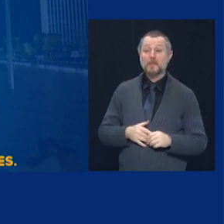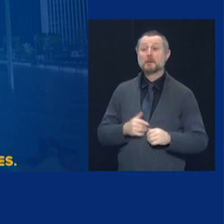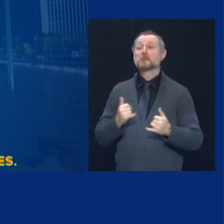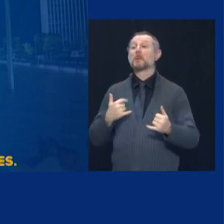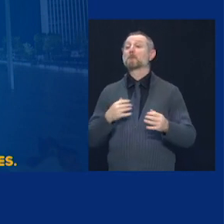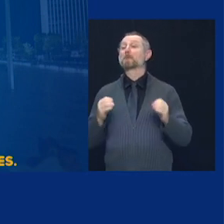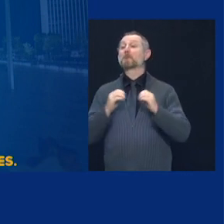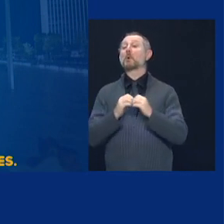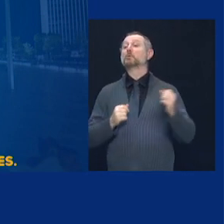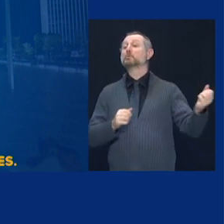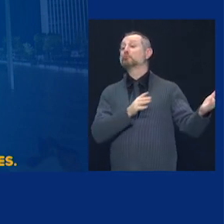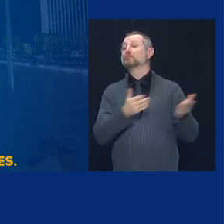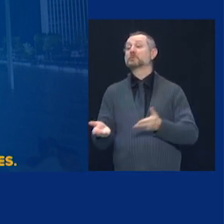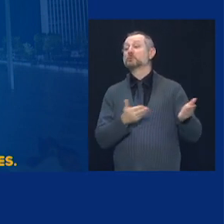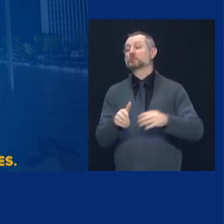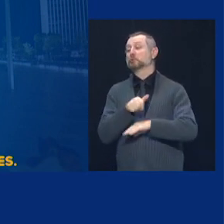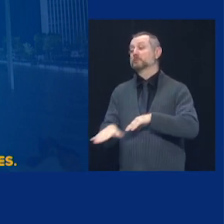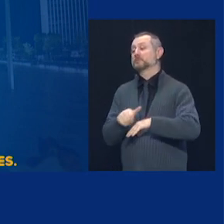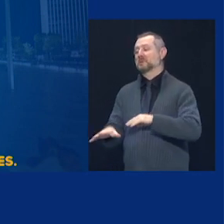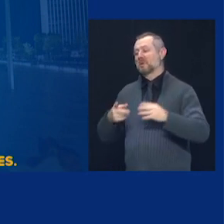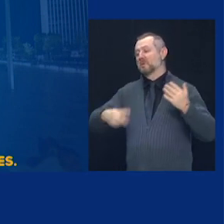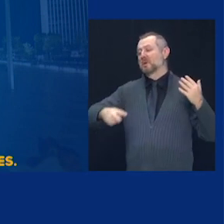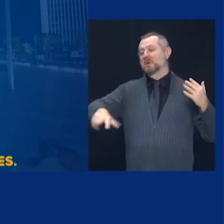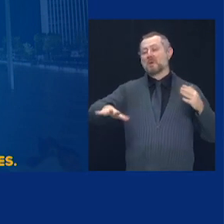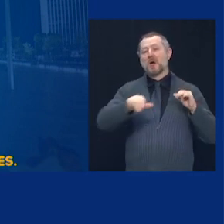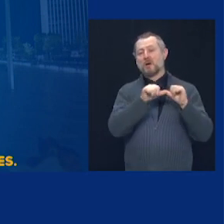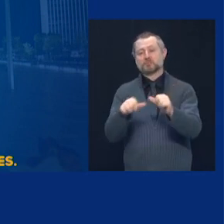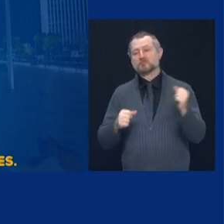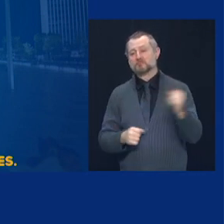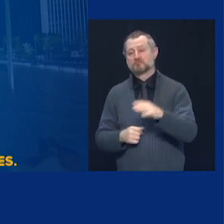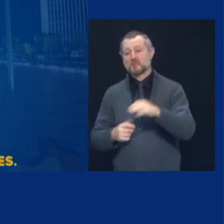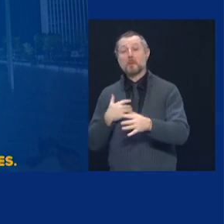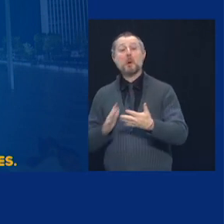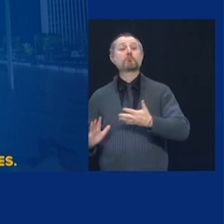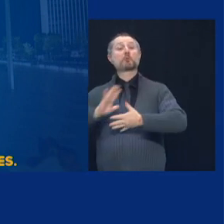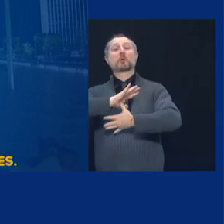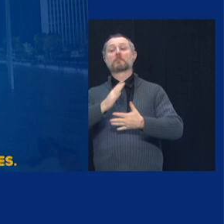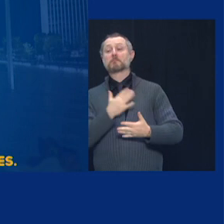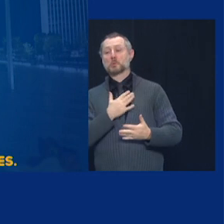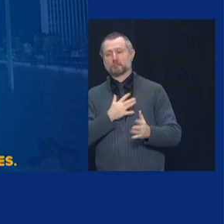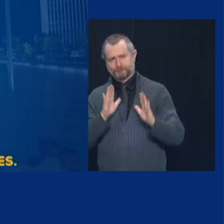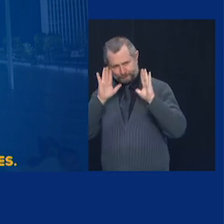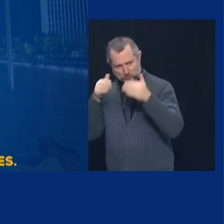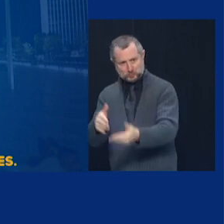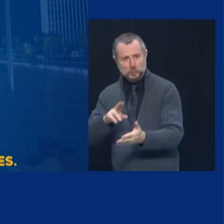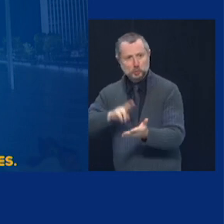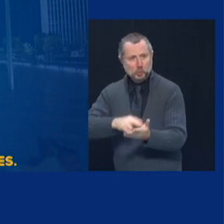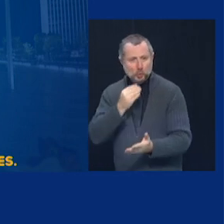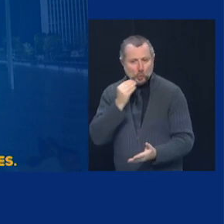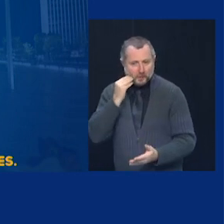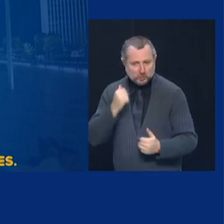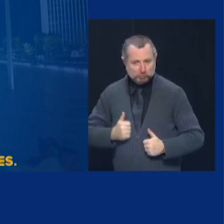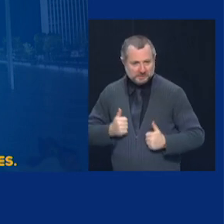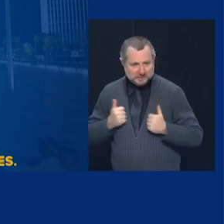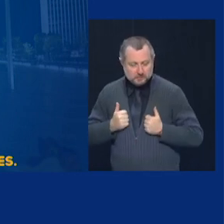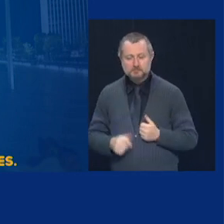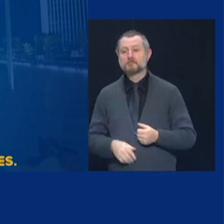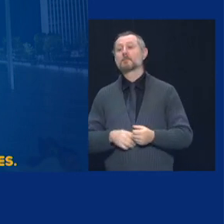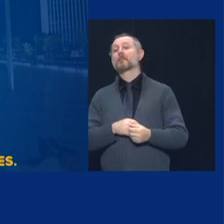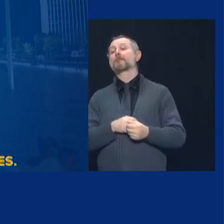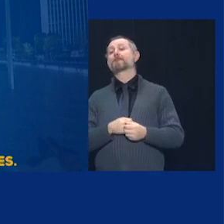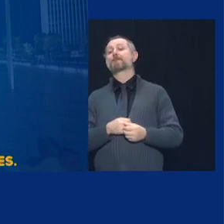weeks. Our state priority, nursing home residents first. Nursing home staff.